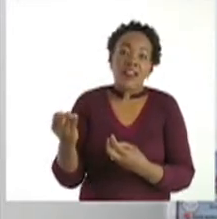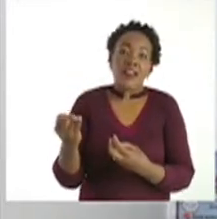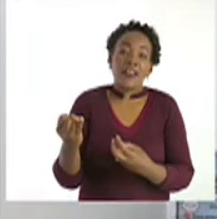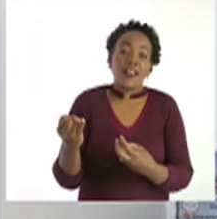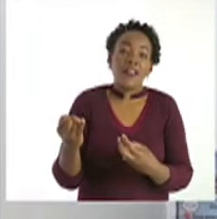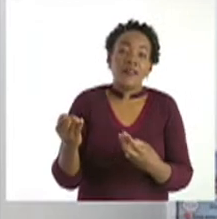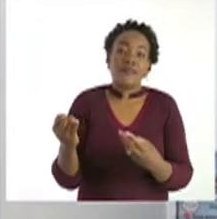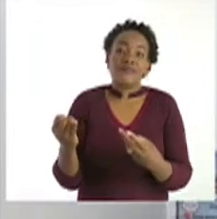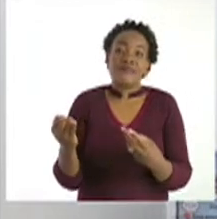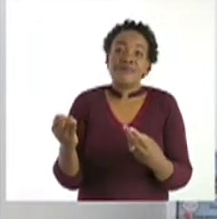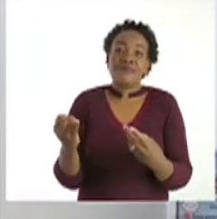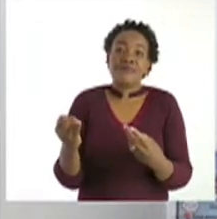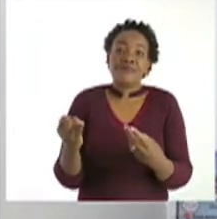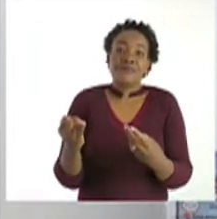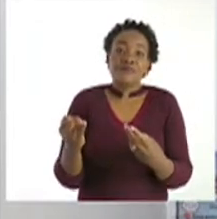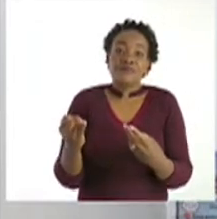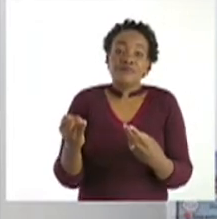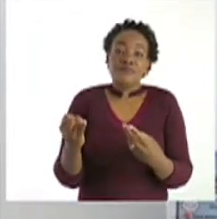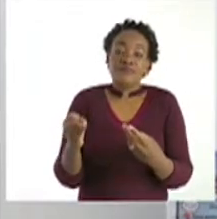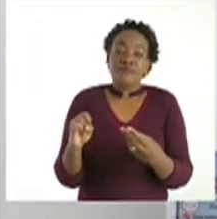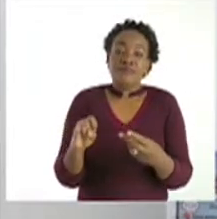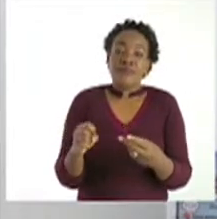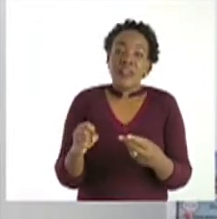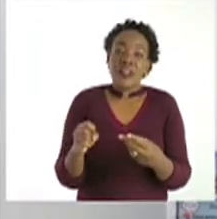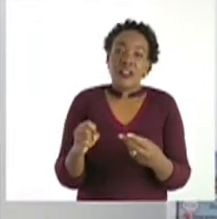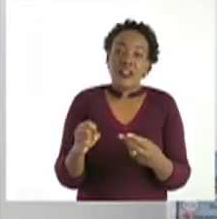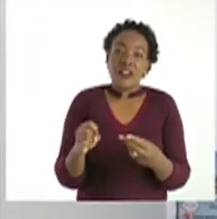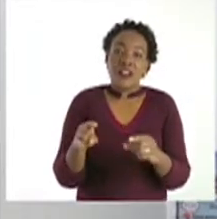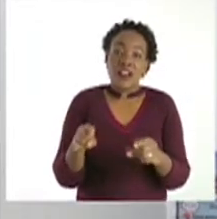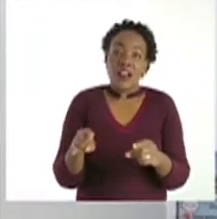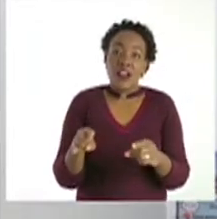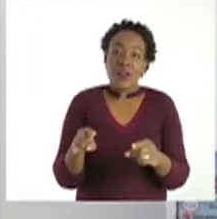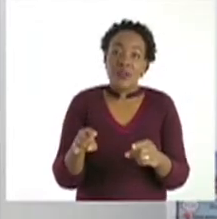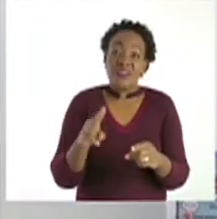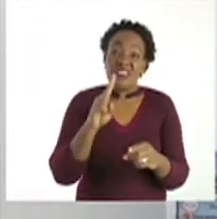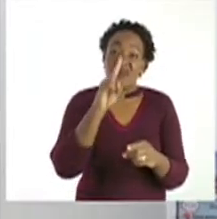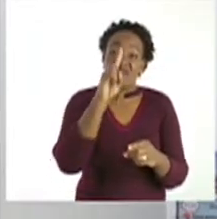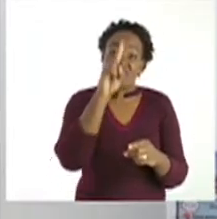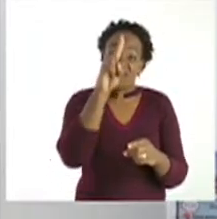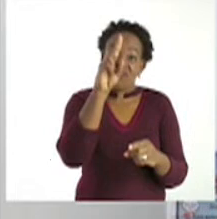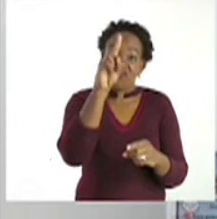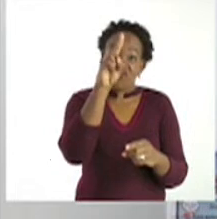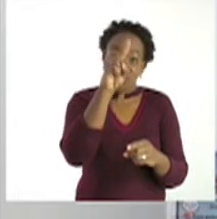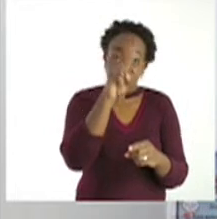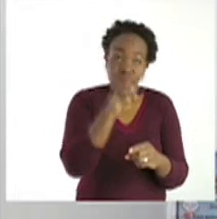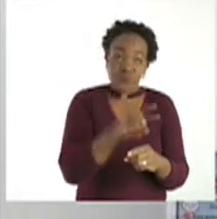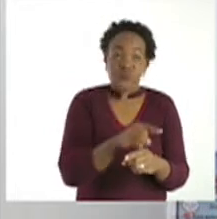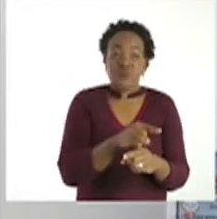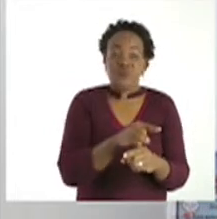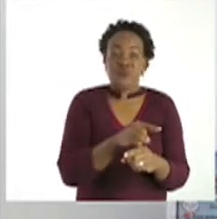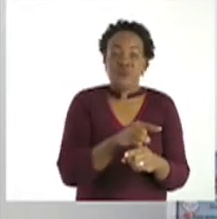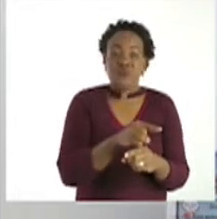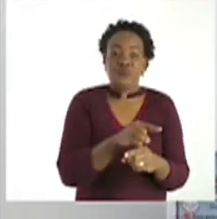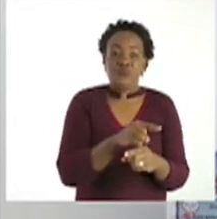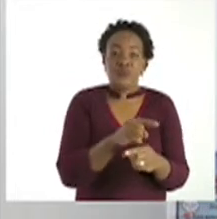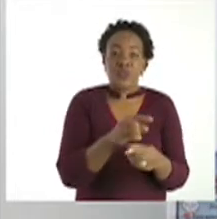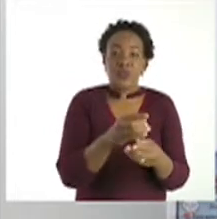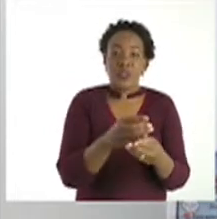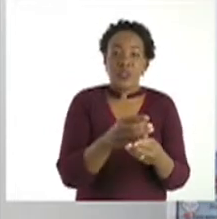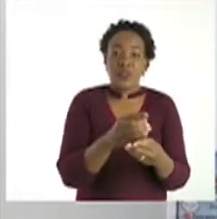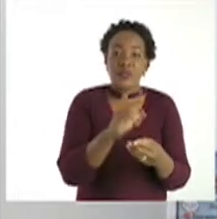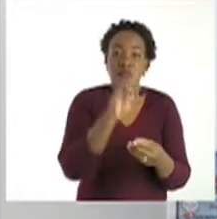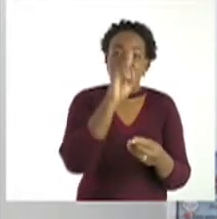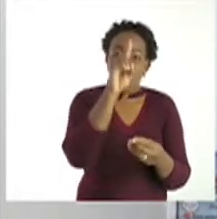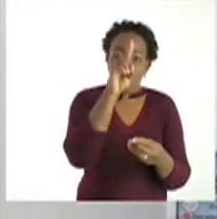Okay. So this is what we are going to do. We give 1 to Tom.